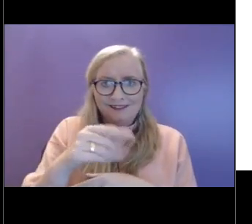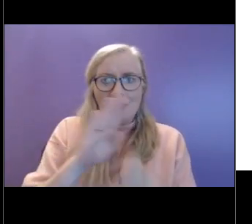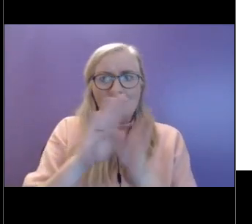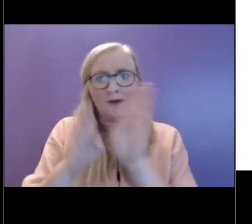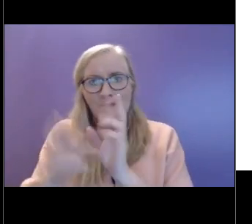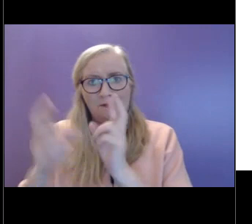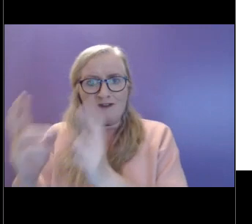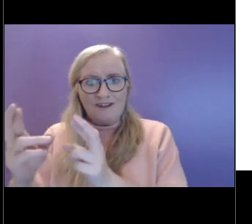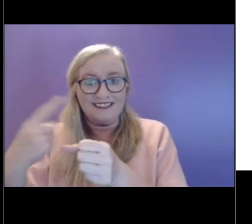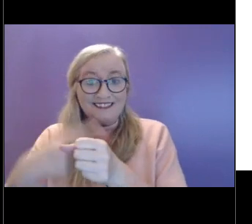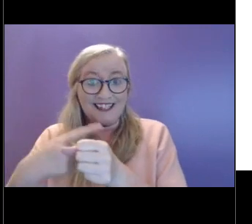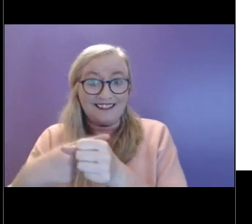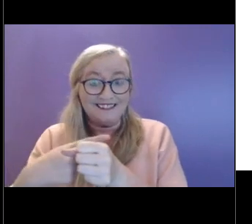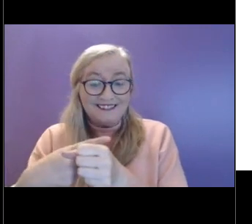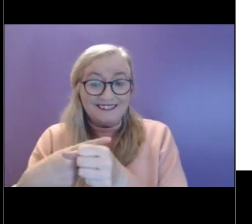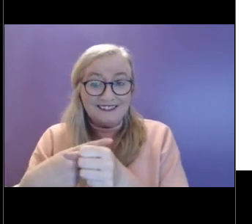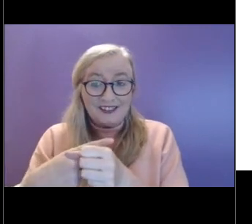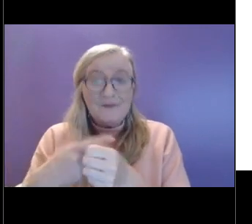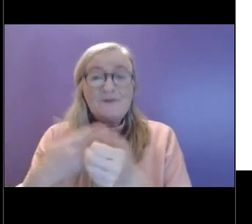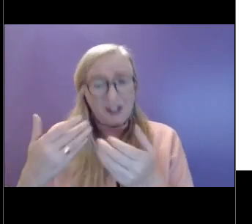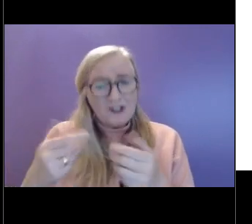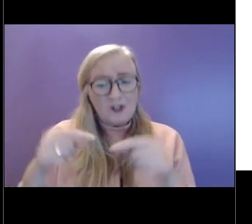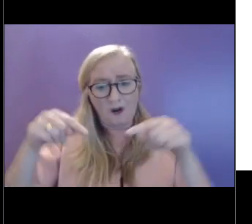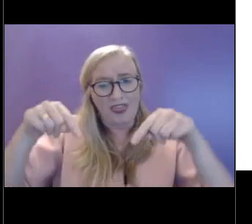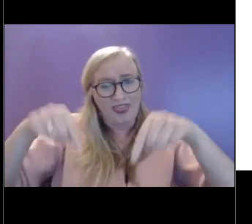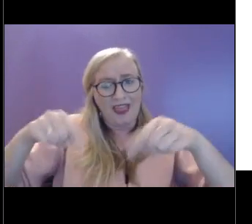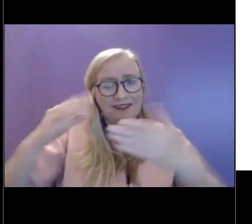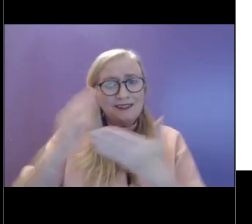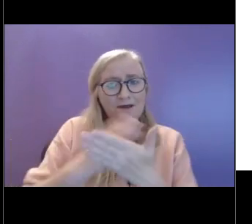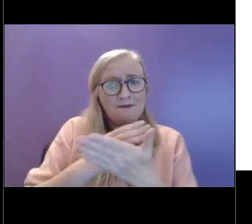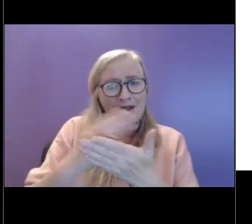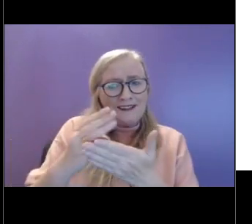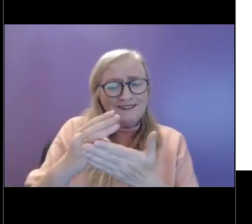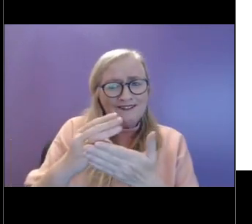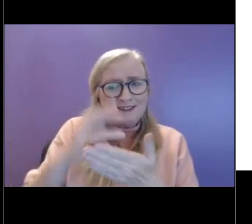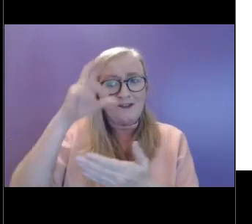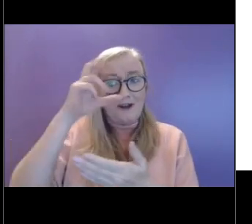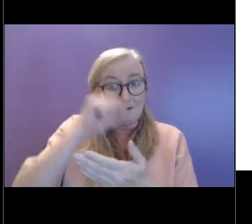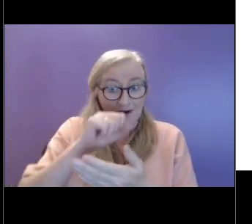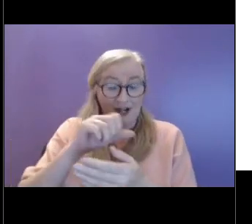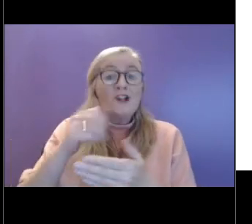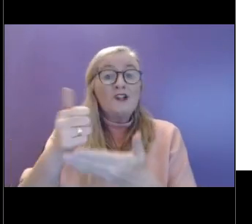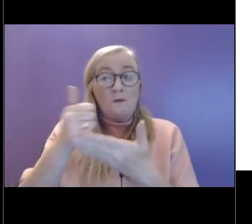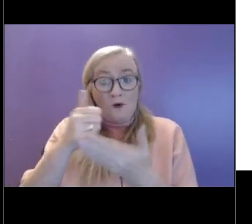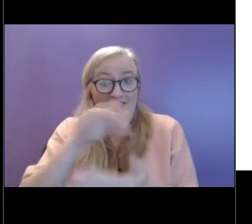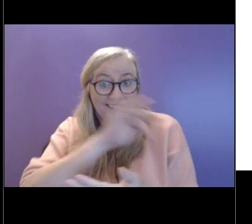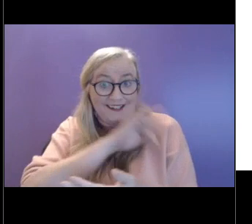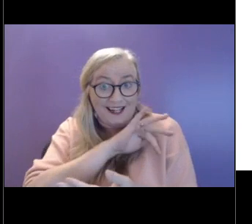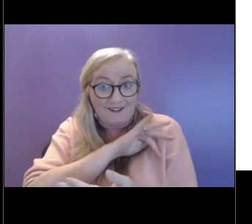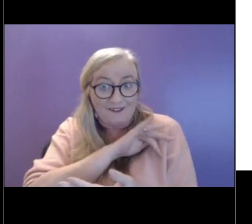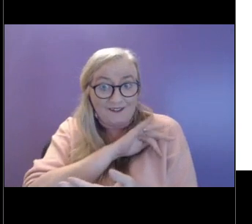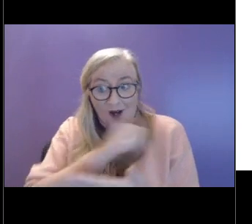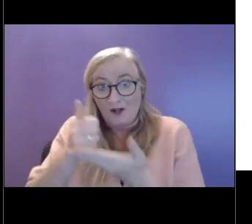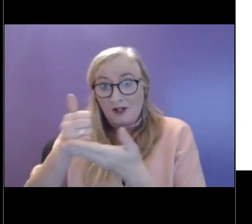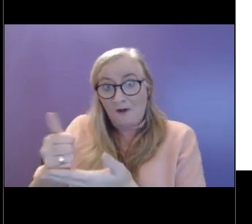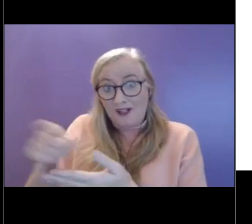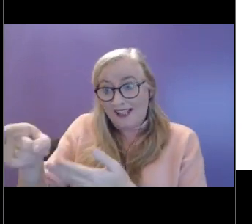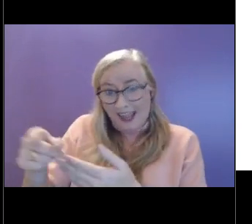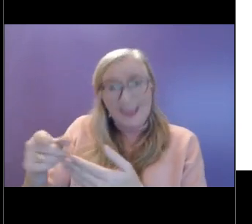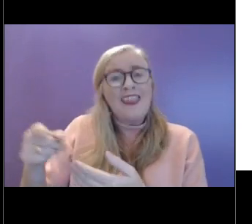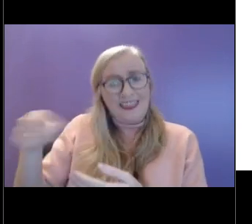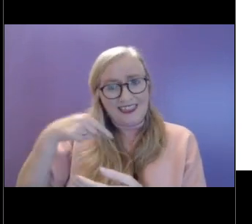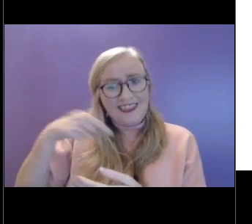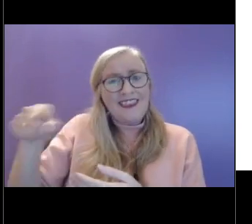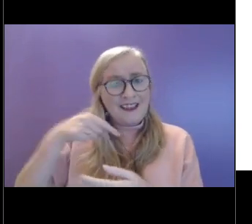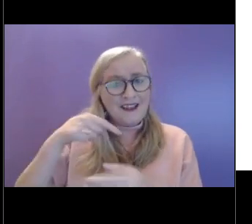mistake and leave it, but actually to look at that and support yourself and a young person perhaps to learn from it. And all of that is